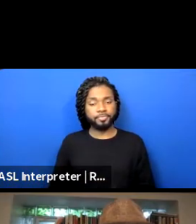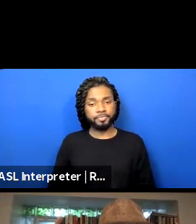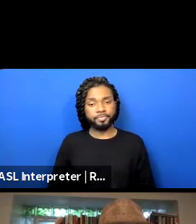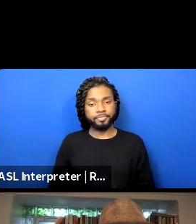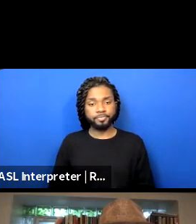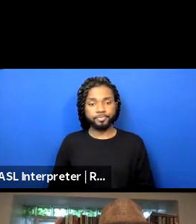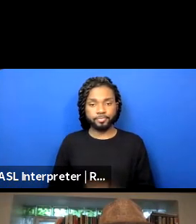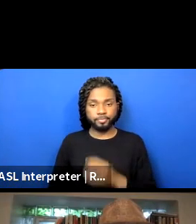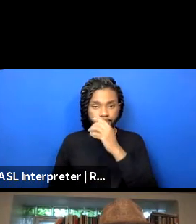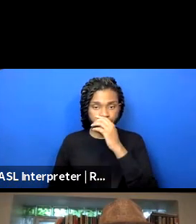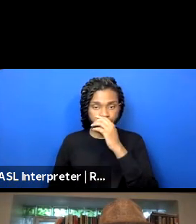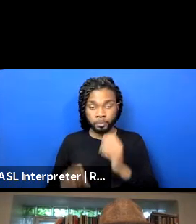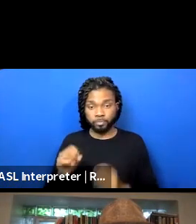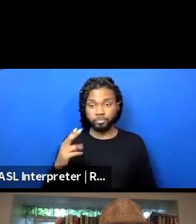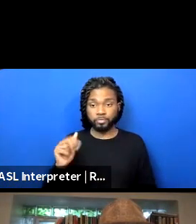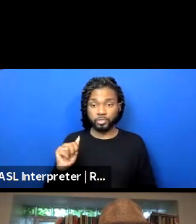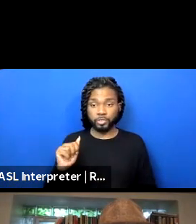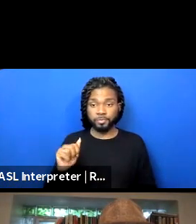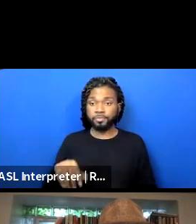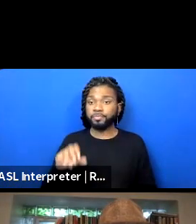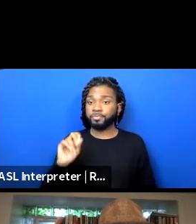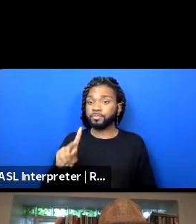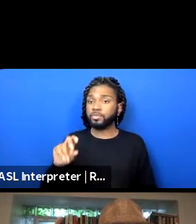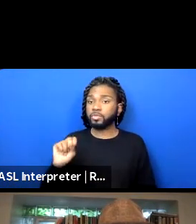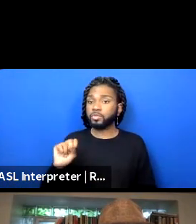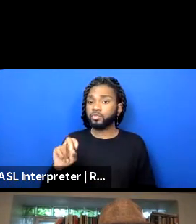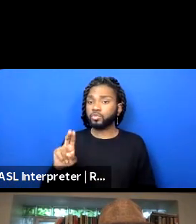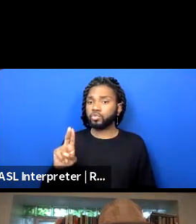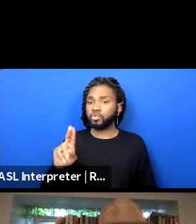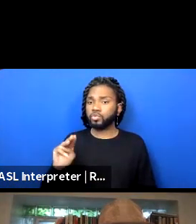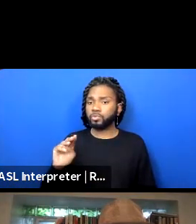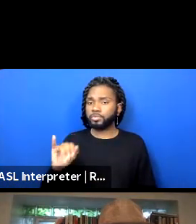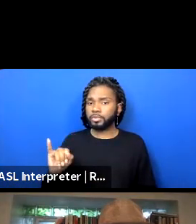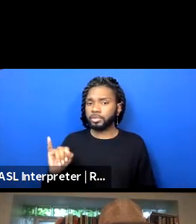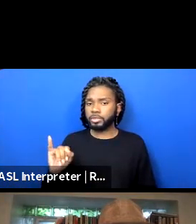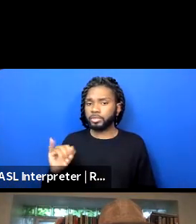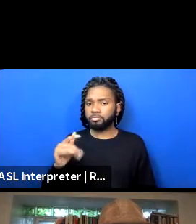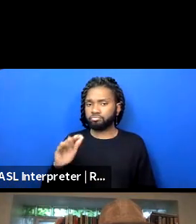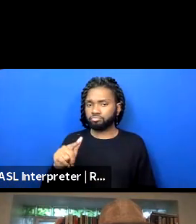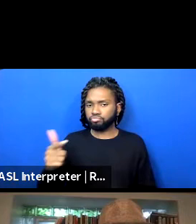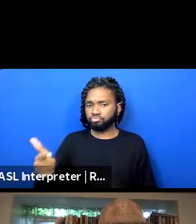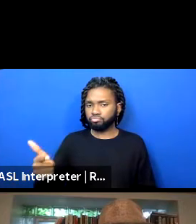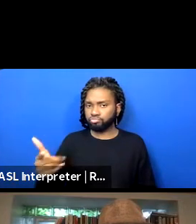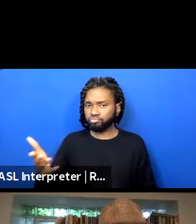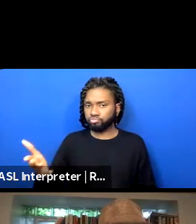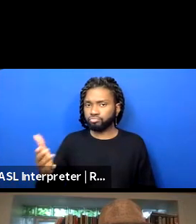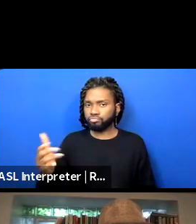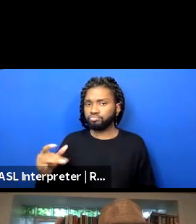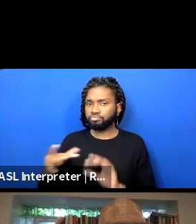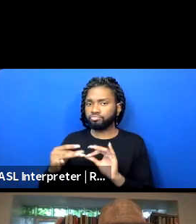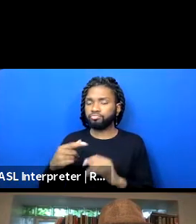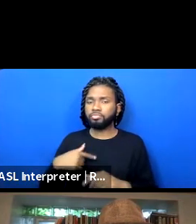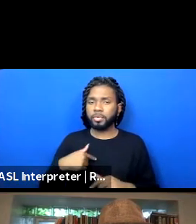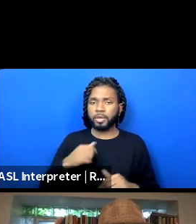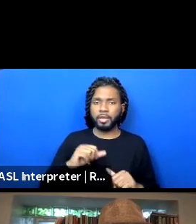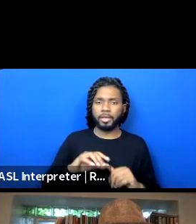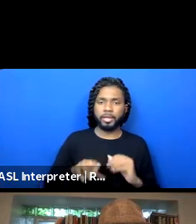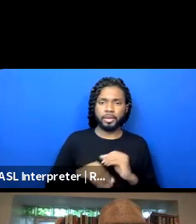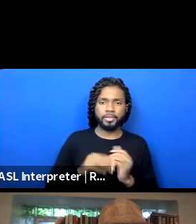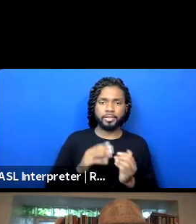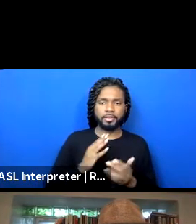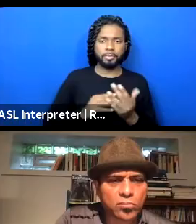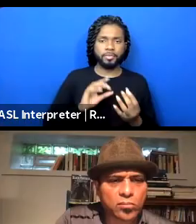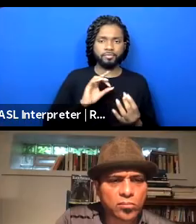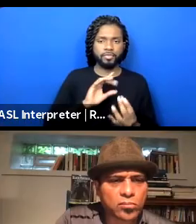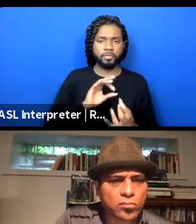Thank you. Um, Sunmi, I'm going to pass the baton to you and I can double down on some of the, um, the feedback offerings and the